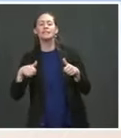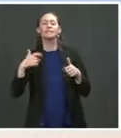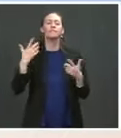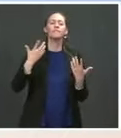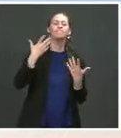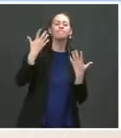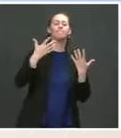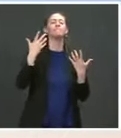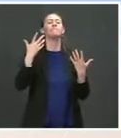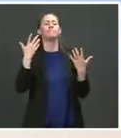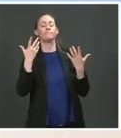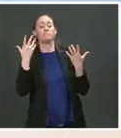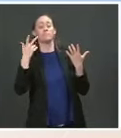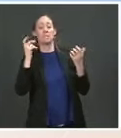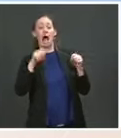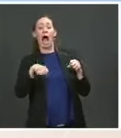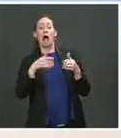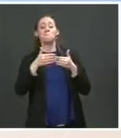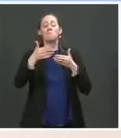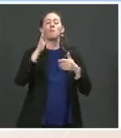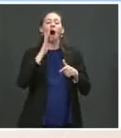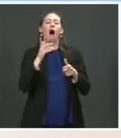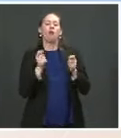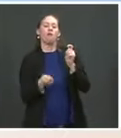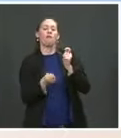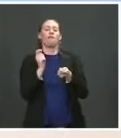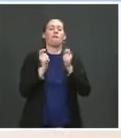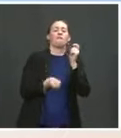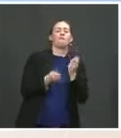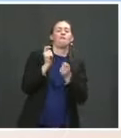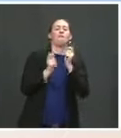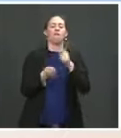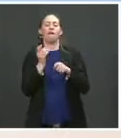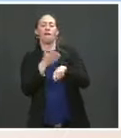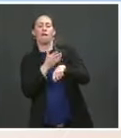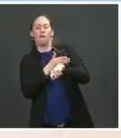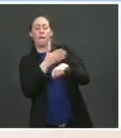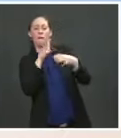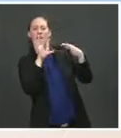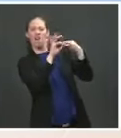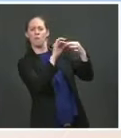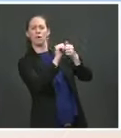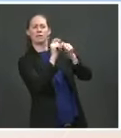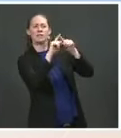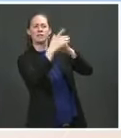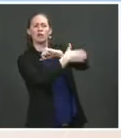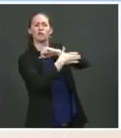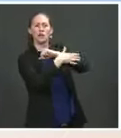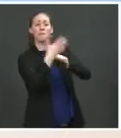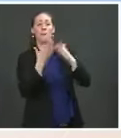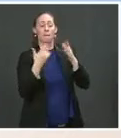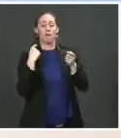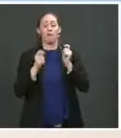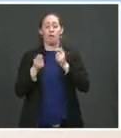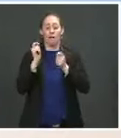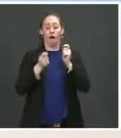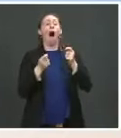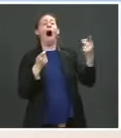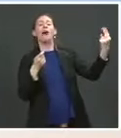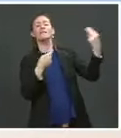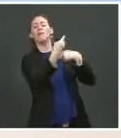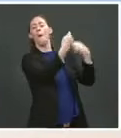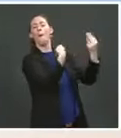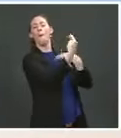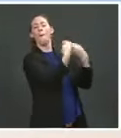progress with other countries that those countries are going to come along too. And I